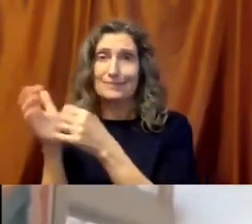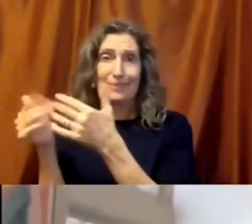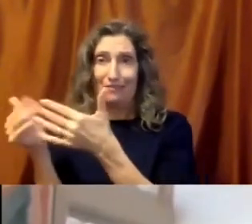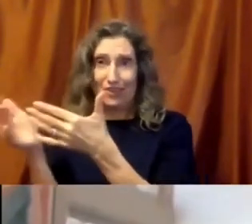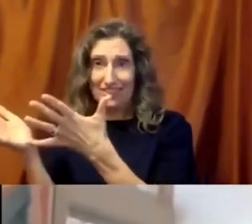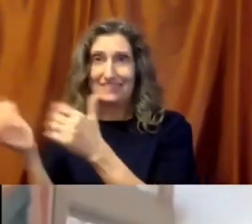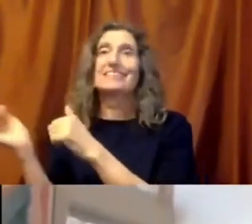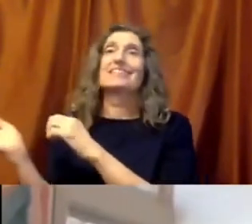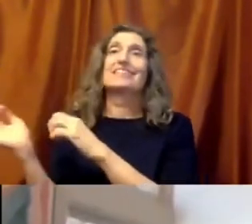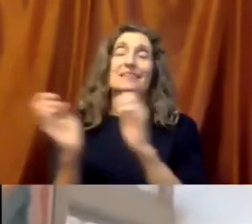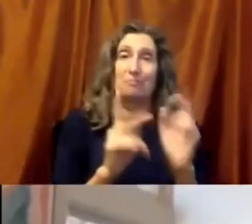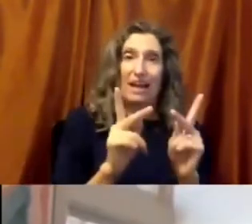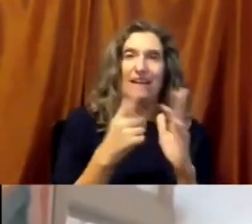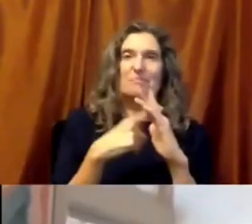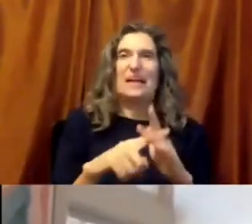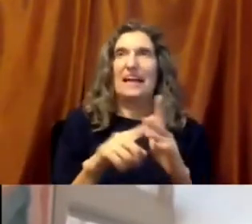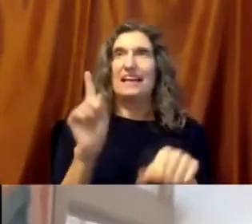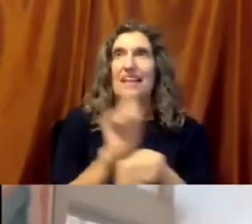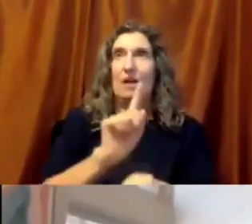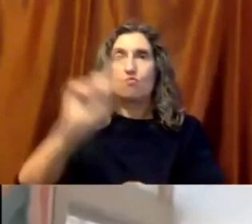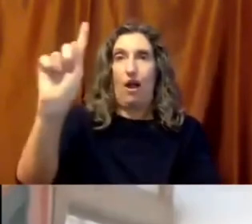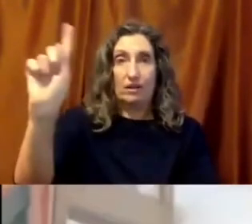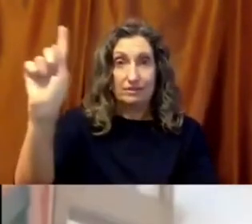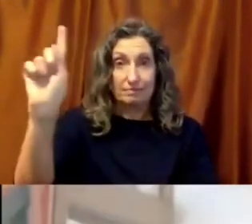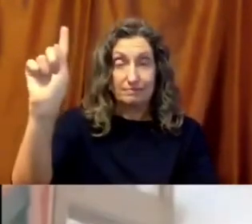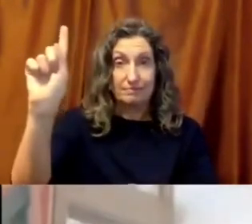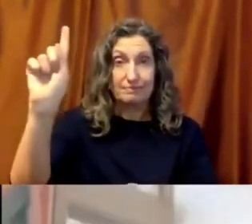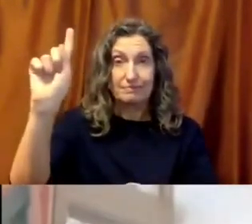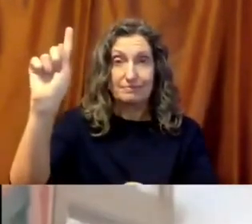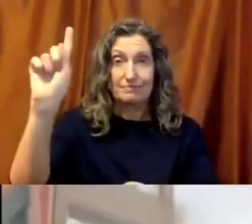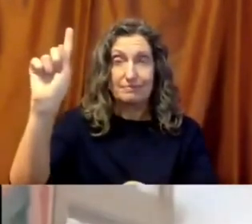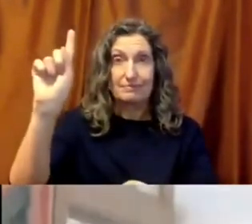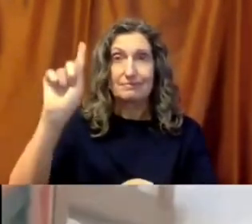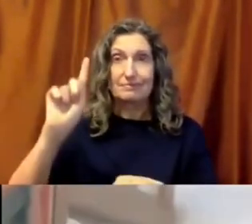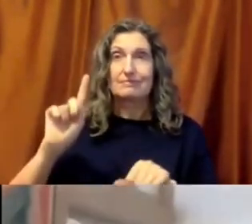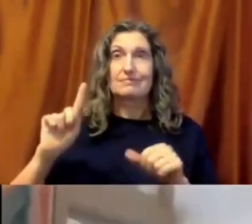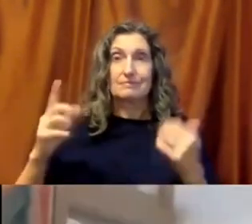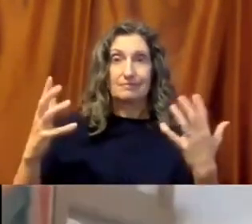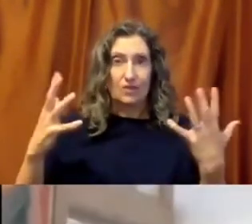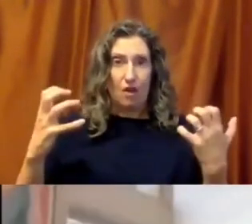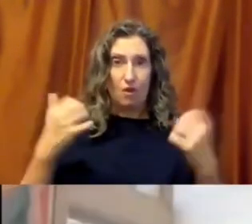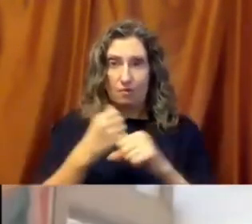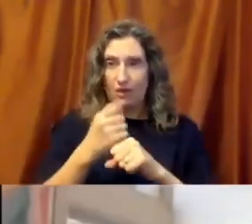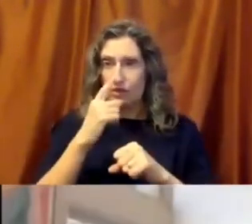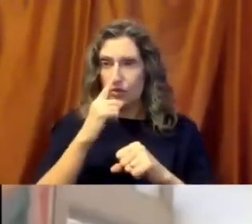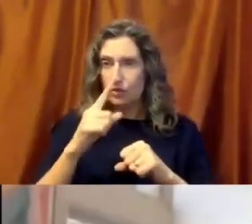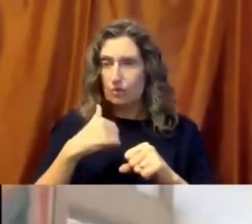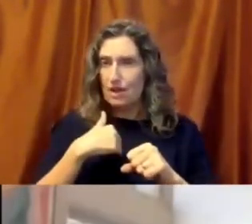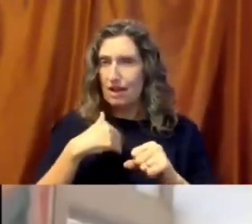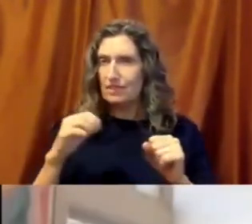But we will begin very precisely at one o'clock. I want to make sure that we have a chance